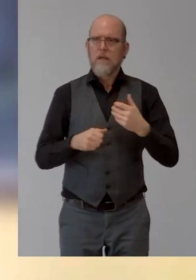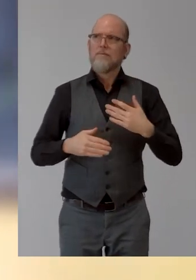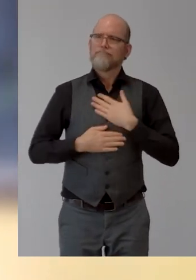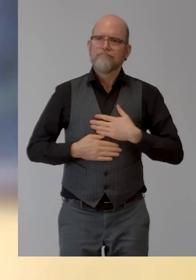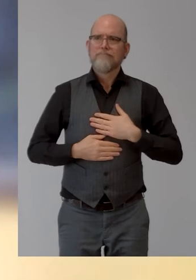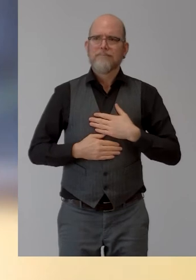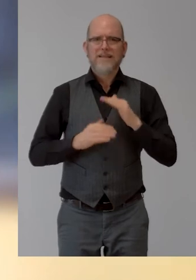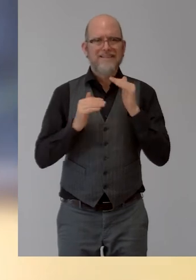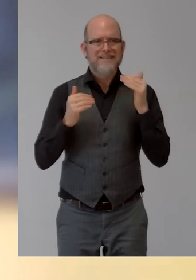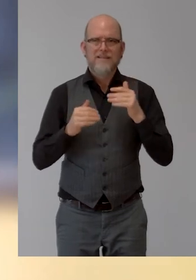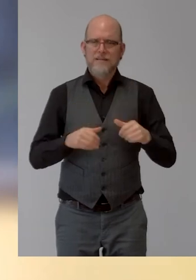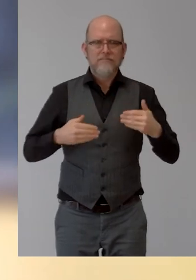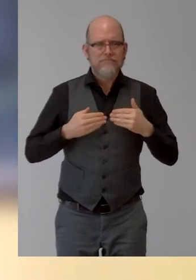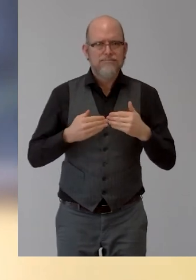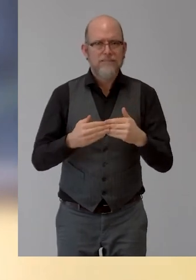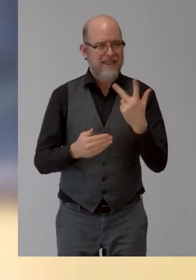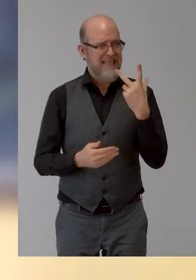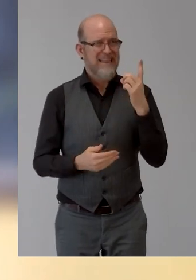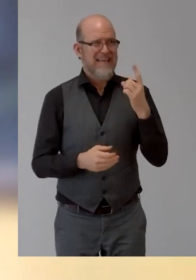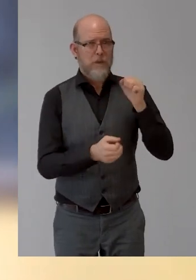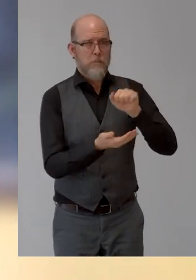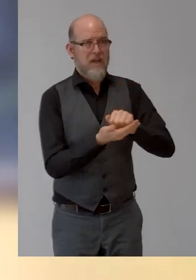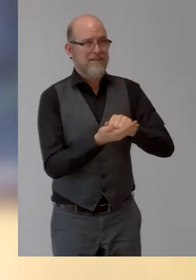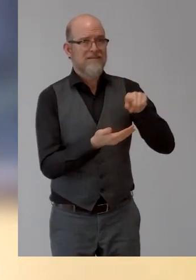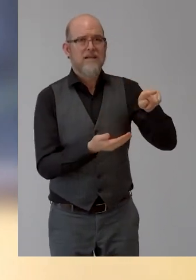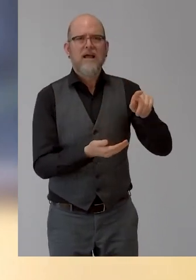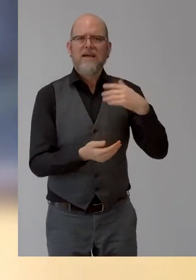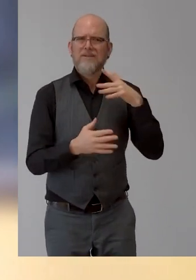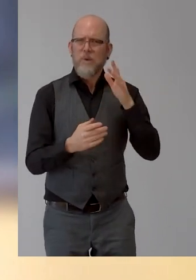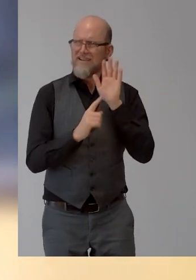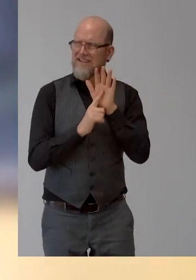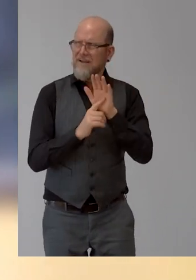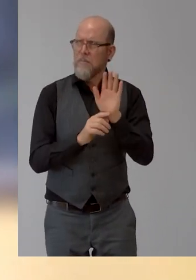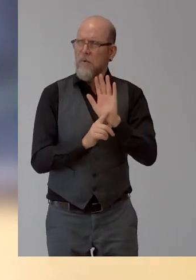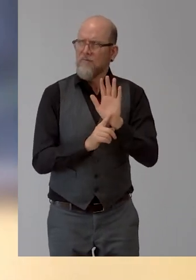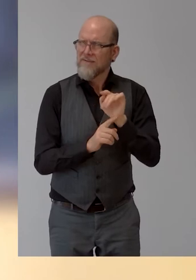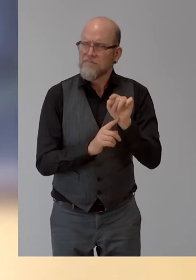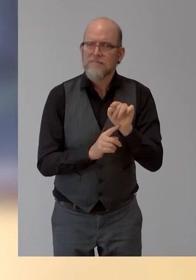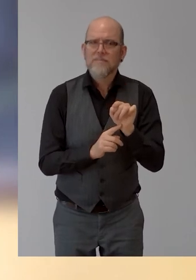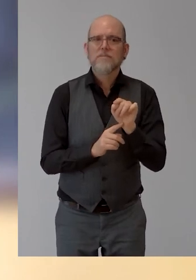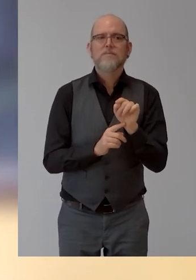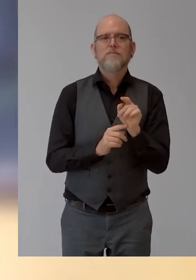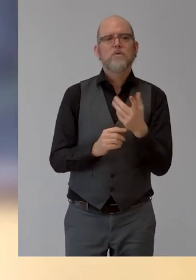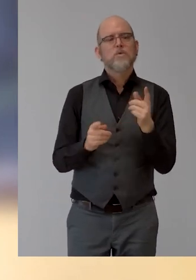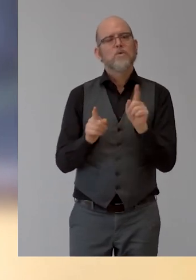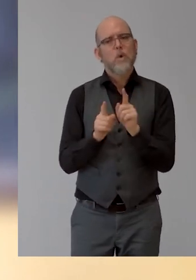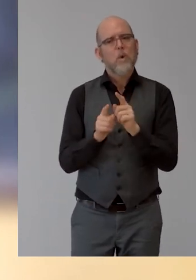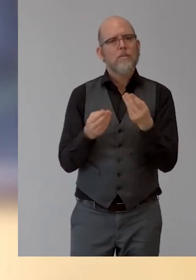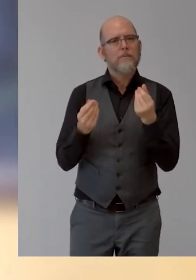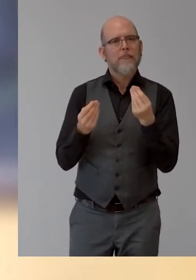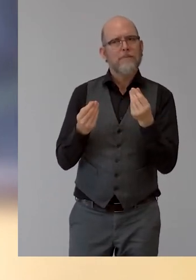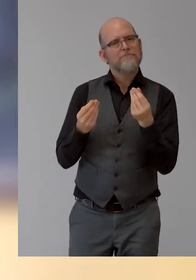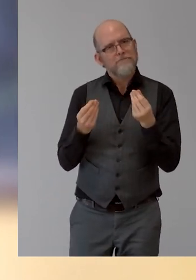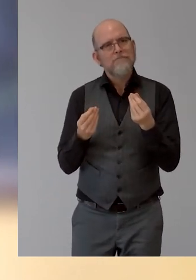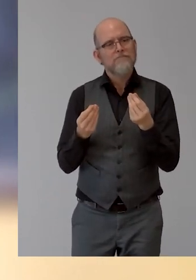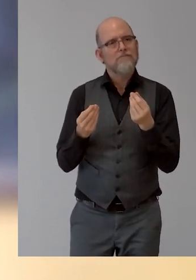printing, as you've seen in the videos that although we are not really using it for